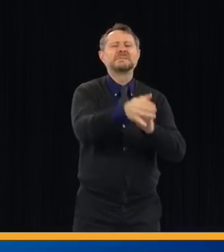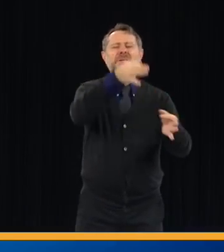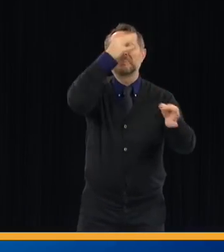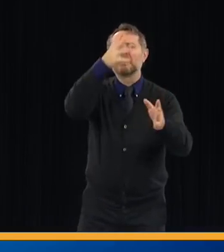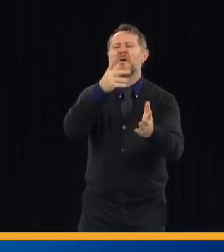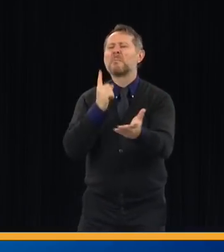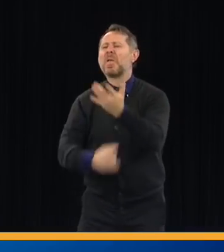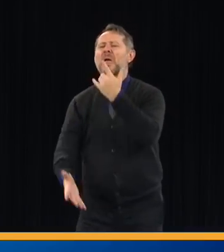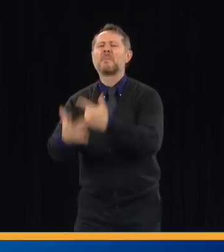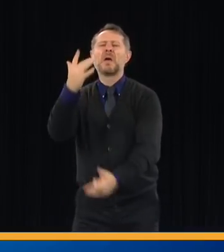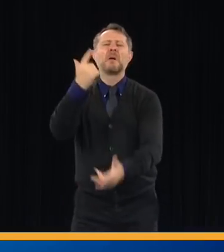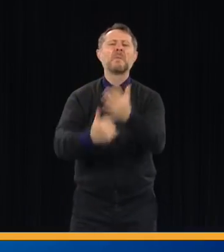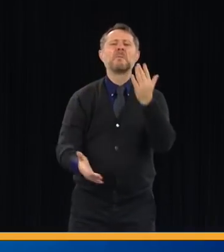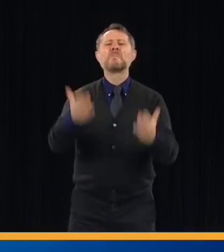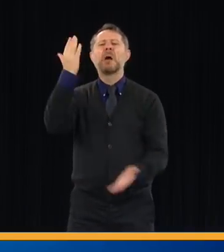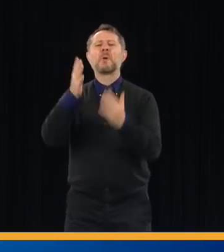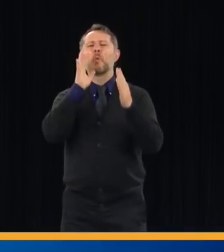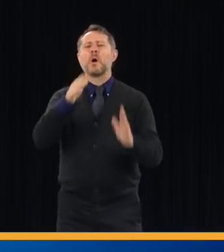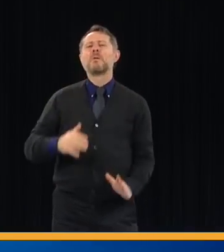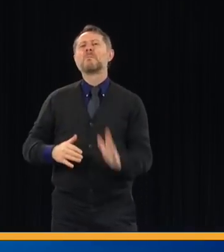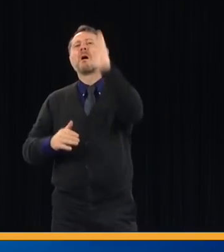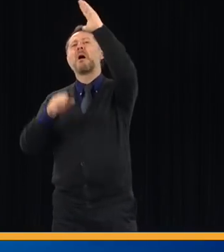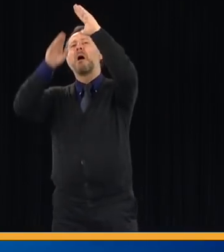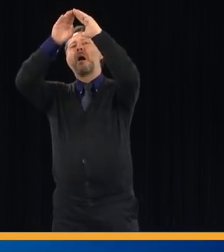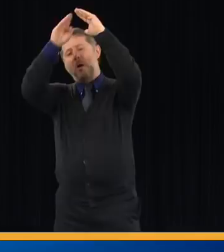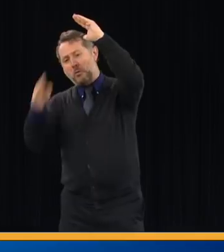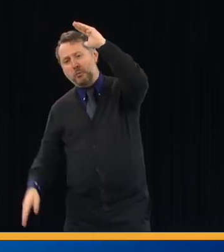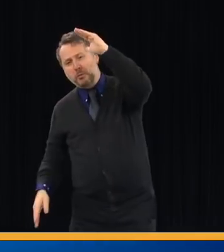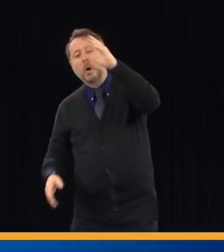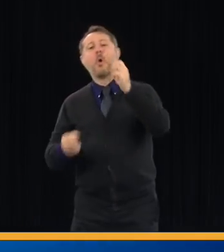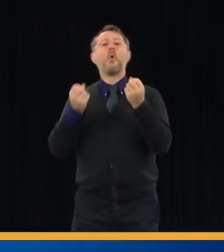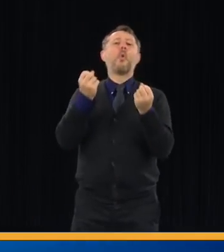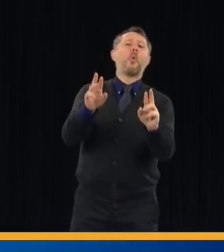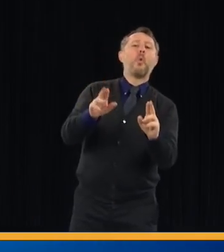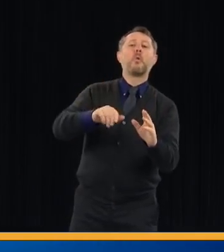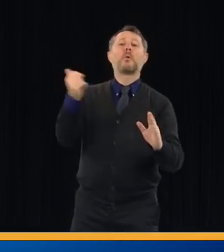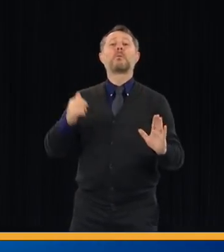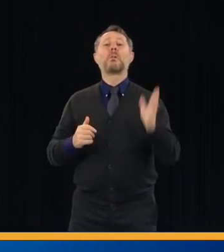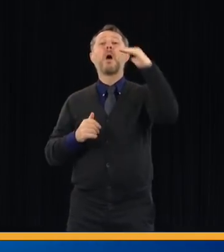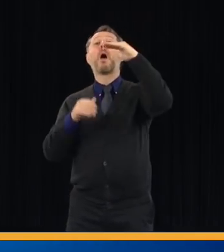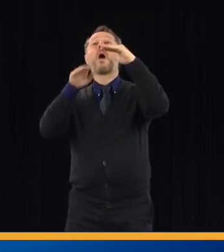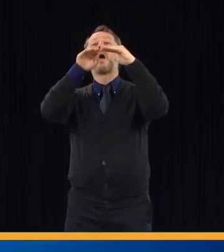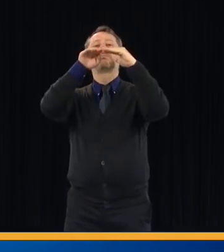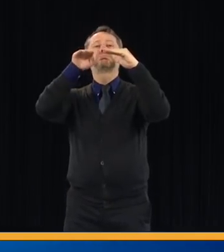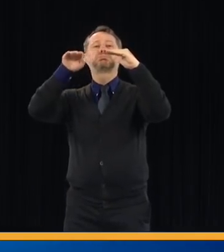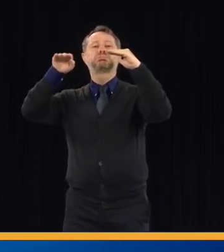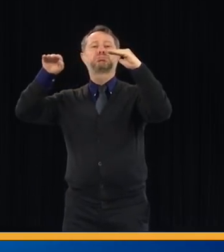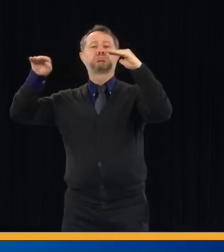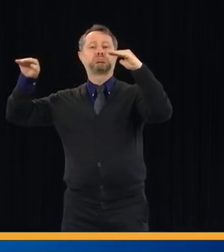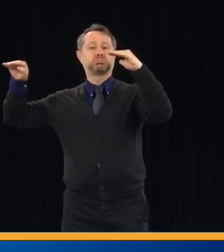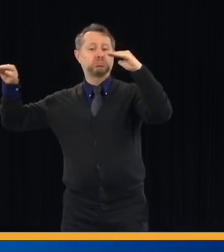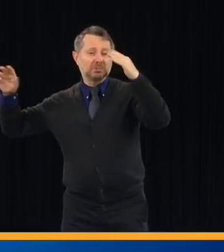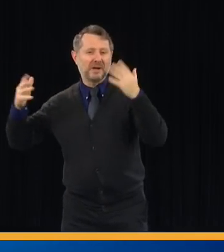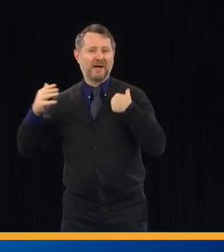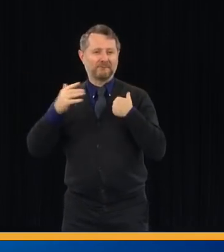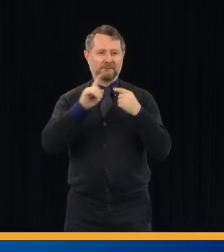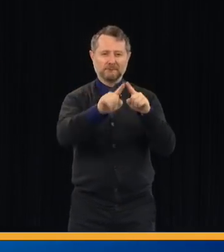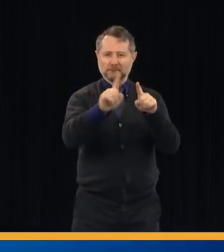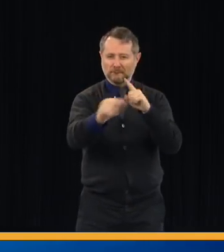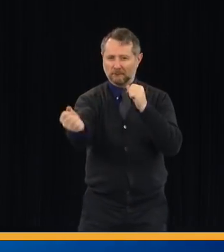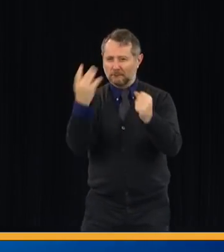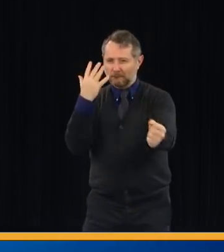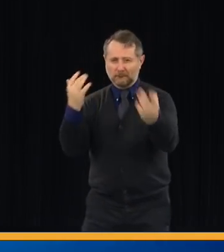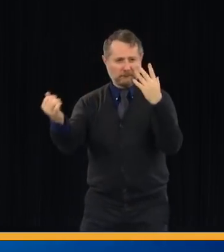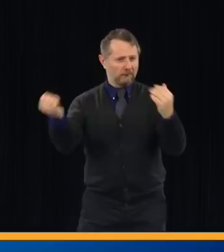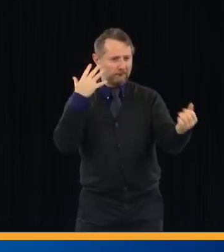straight up and then wrap it down, or it might be up to an apex, and the apex becomes a plateau. That's what